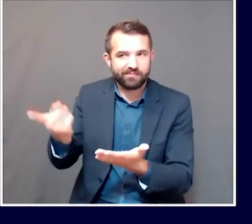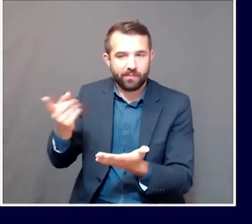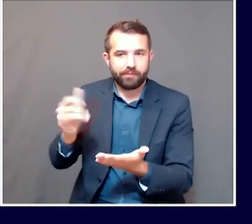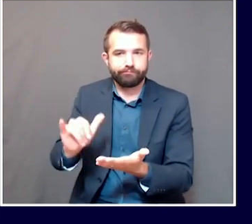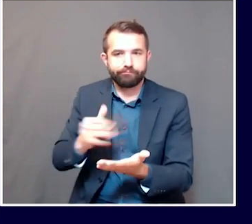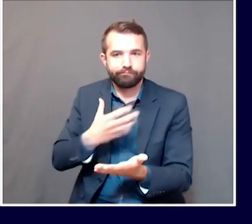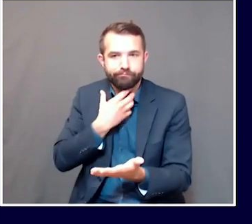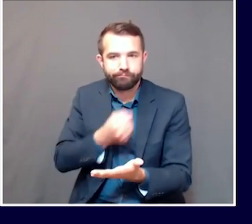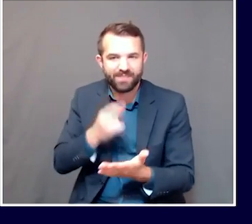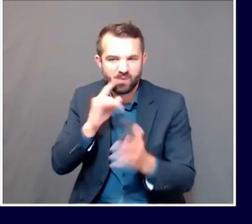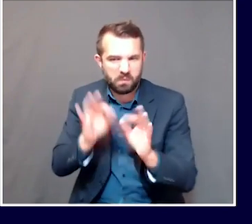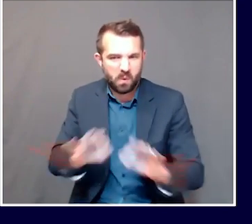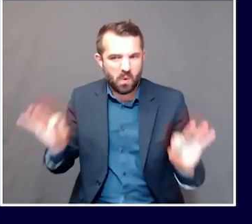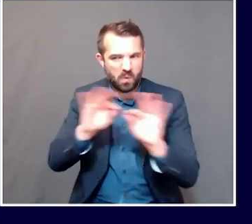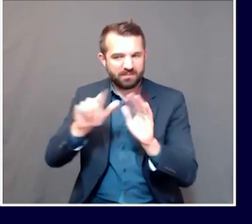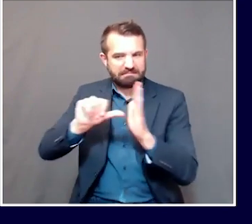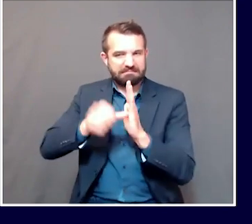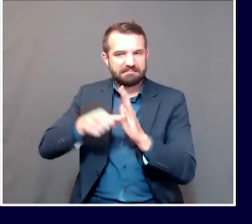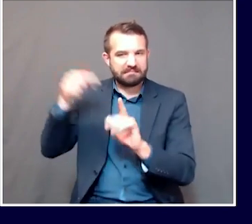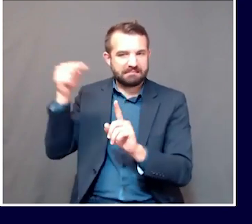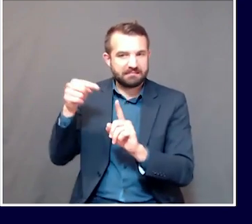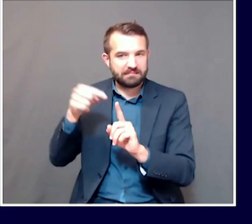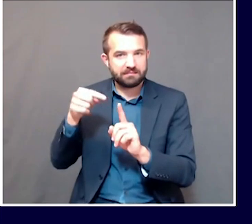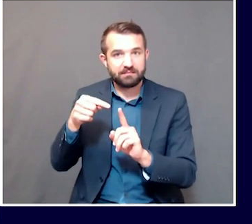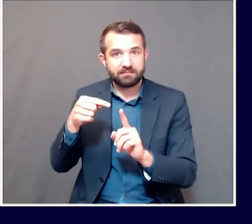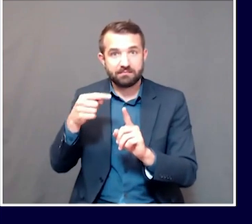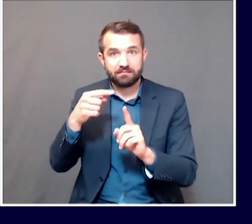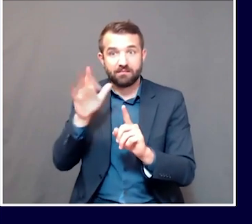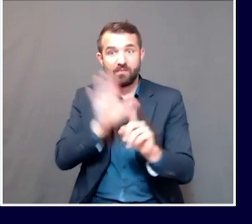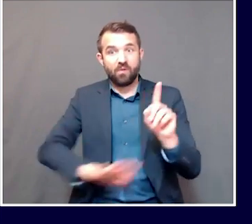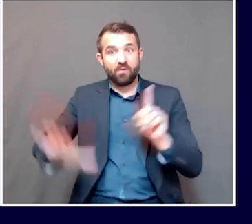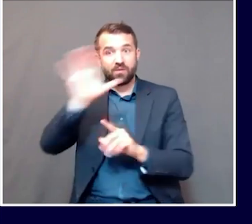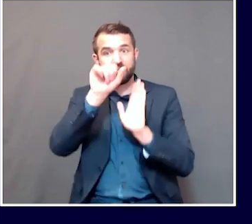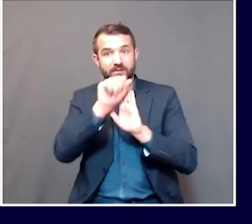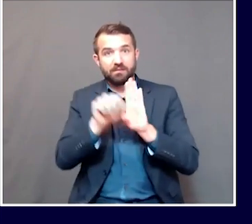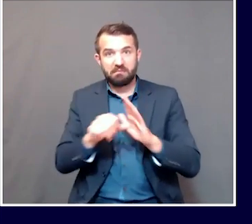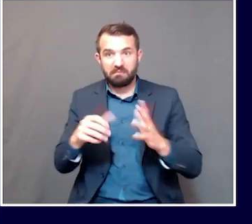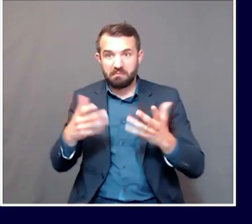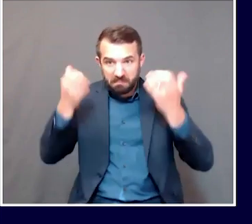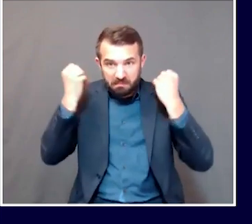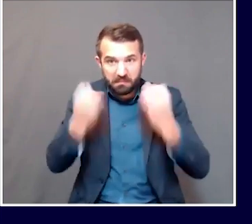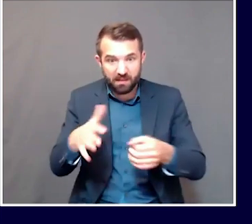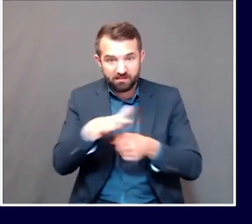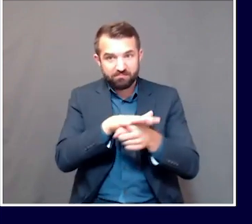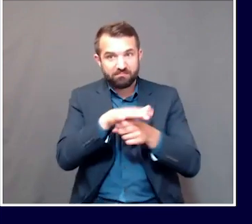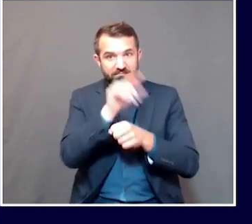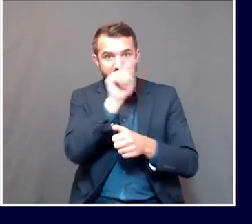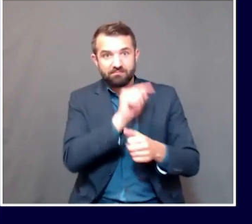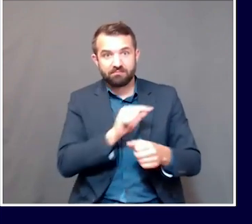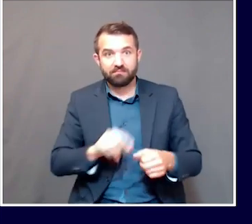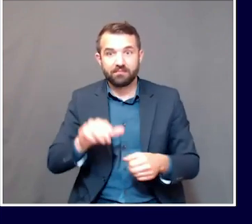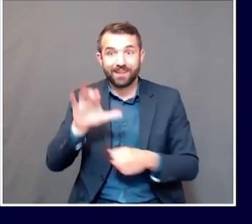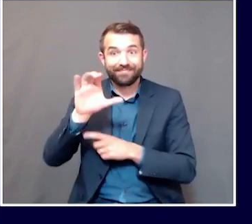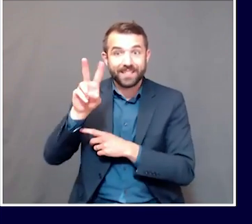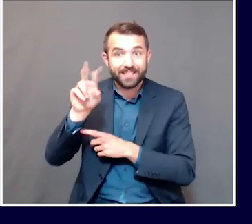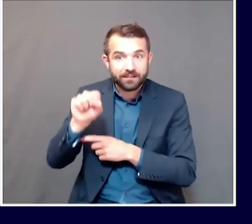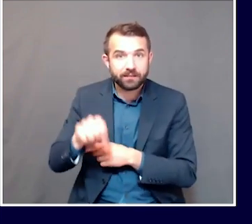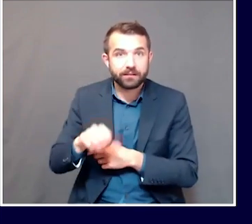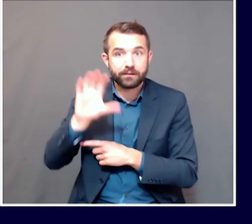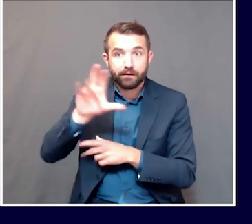has a number of testing sites and many of them have a CVS drive through, drive up and swab and send facilities and